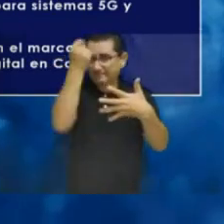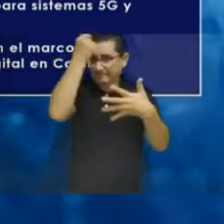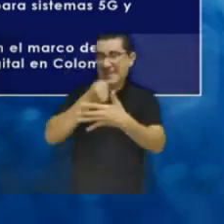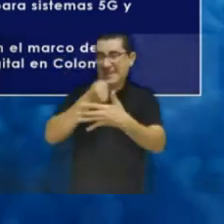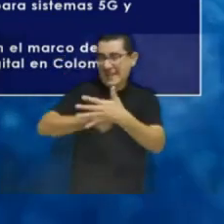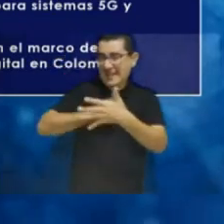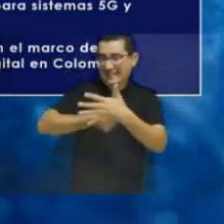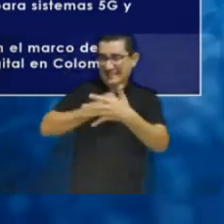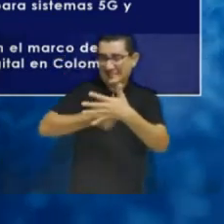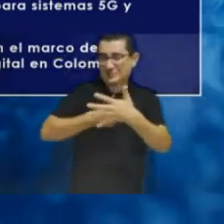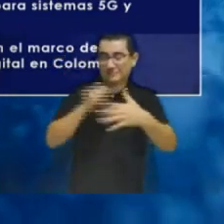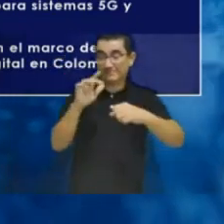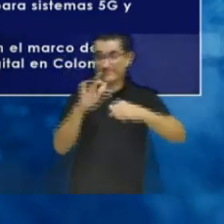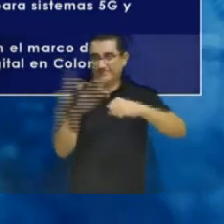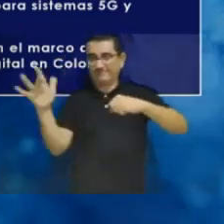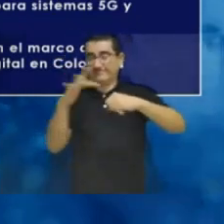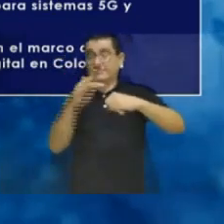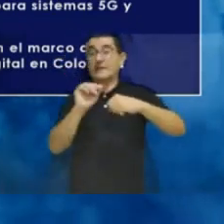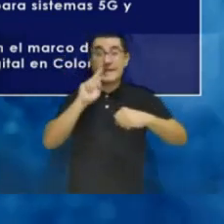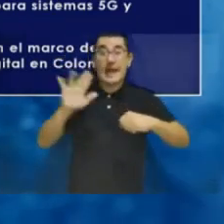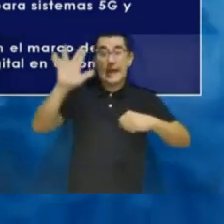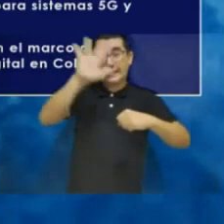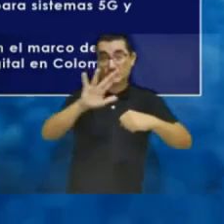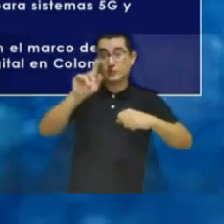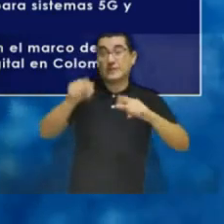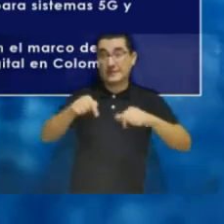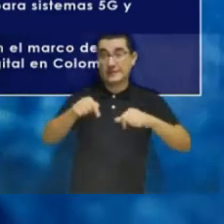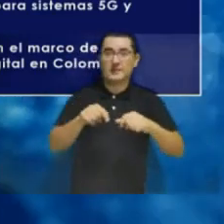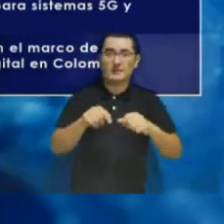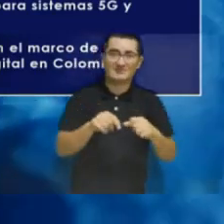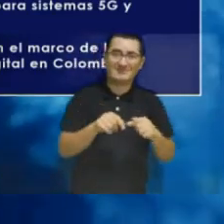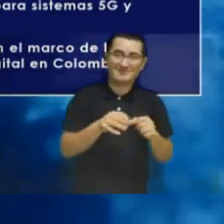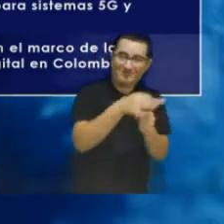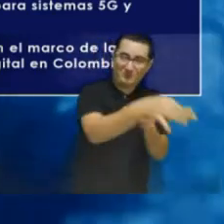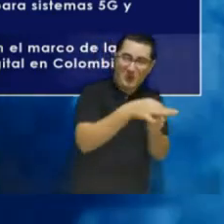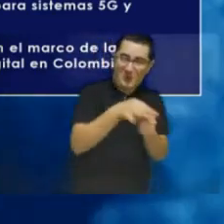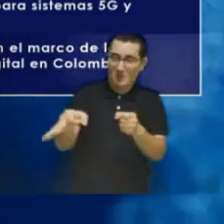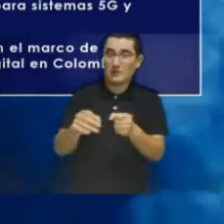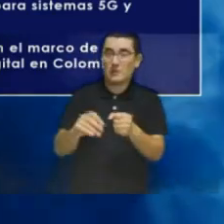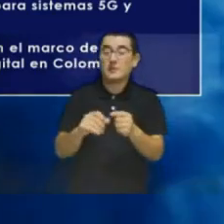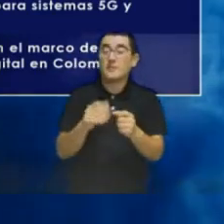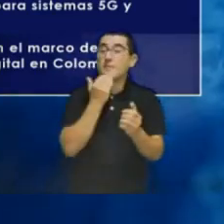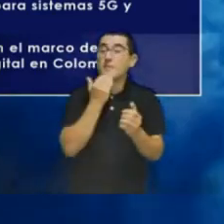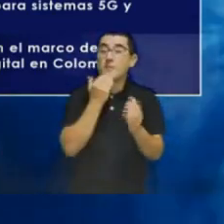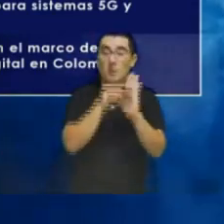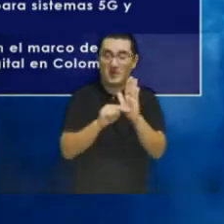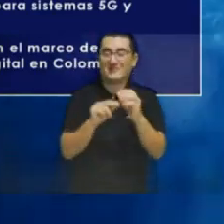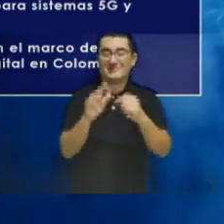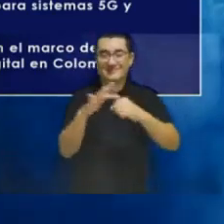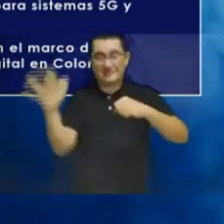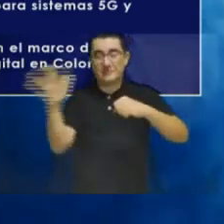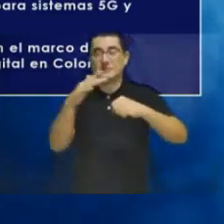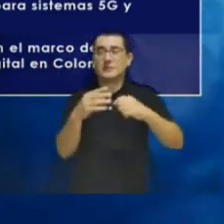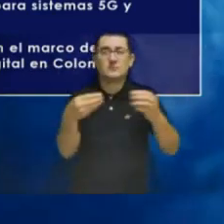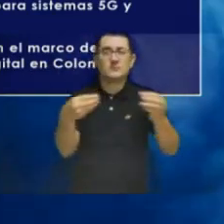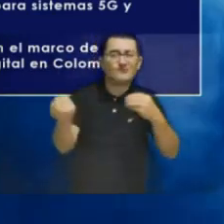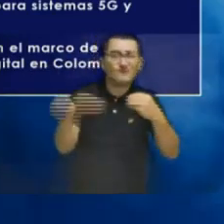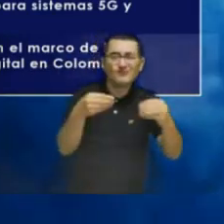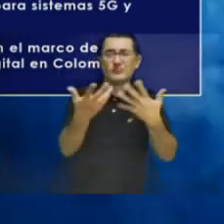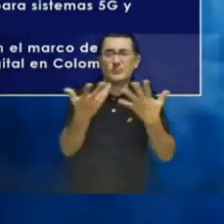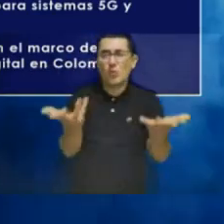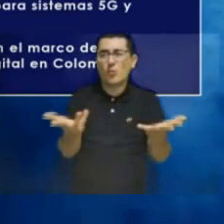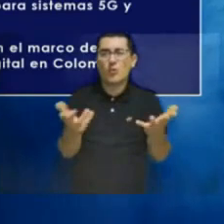comes to spectrum management, both national and regional. Topics such as policy for spectrum regulation of spectrum,